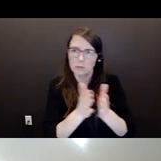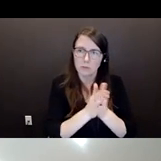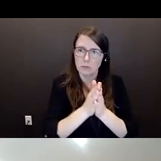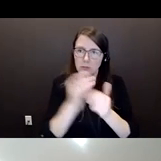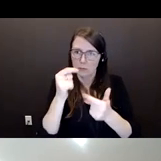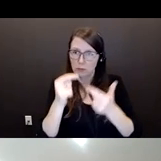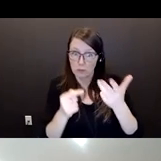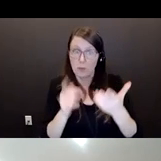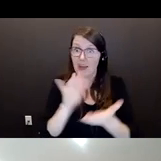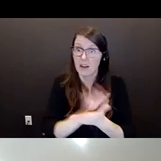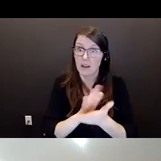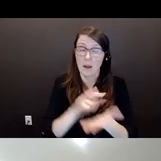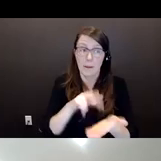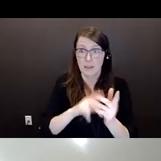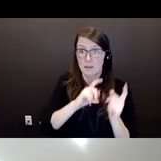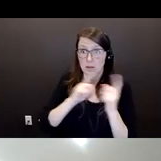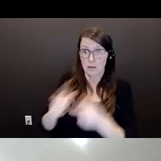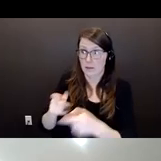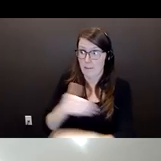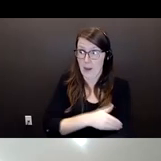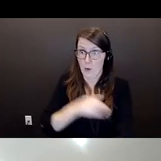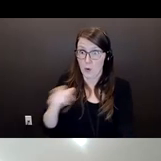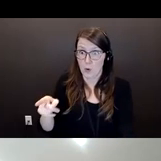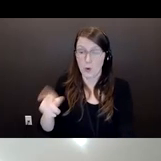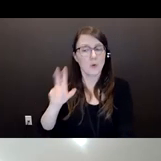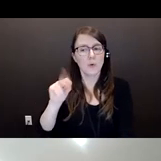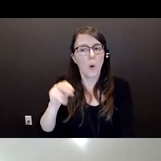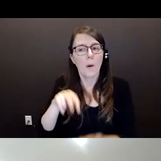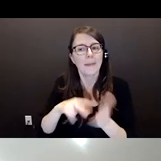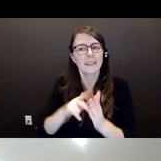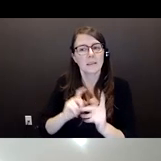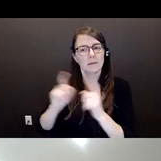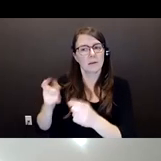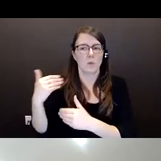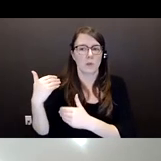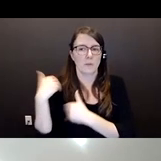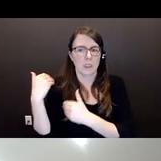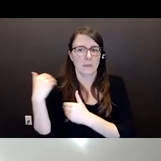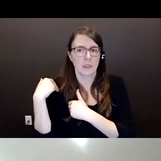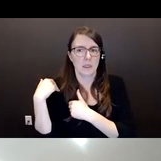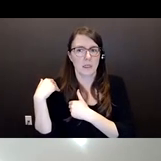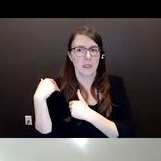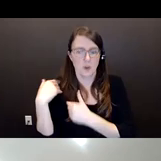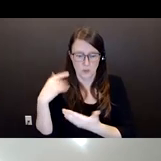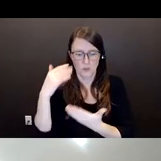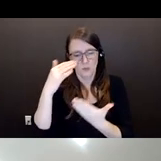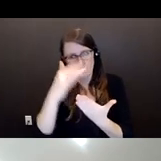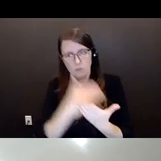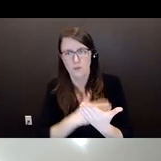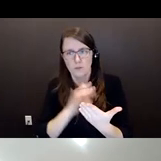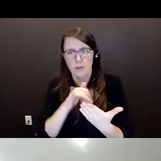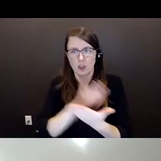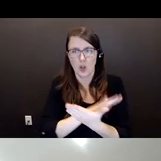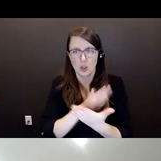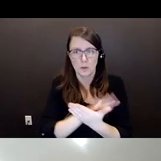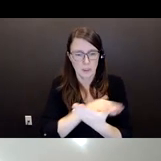people. It is giving responsibility to people. And therefore by saying, I